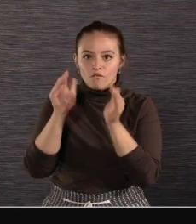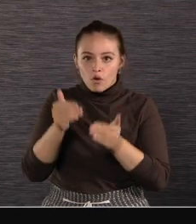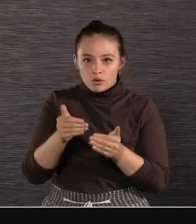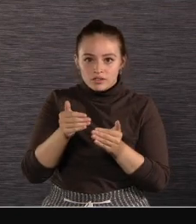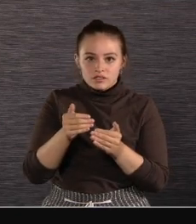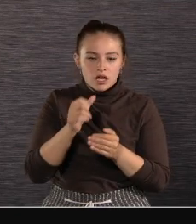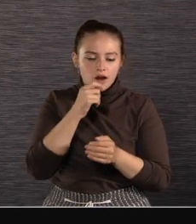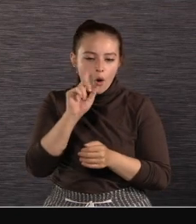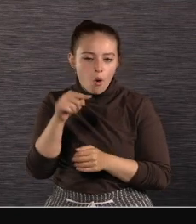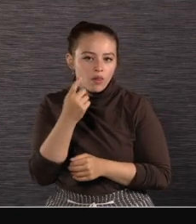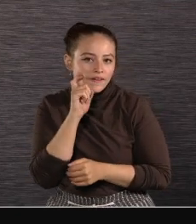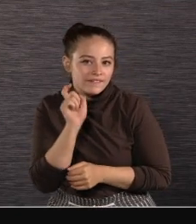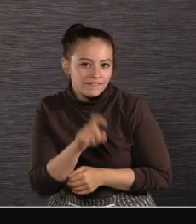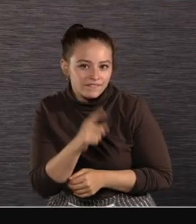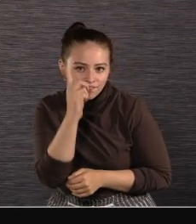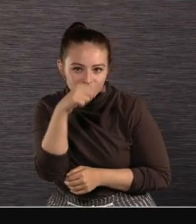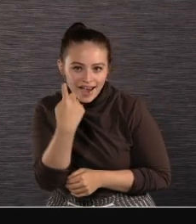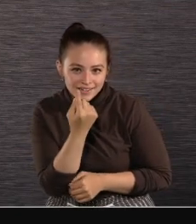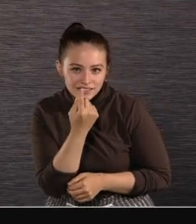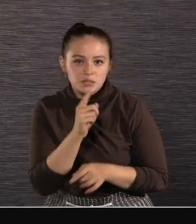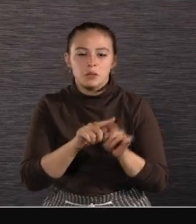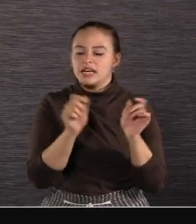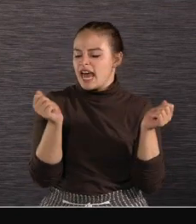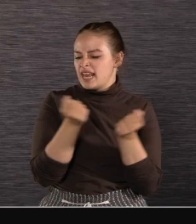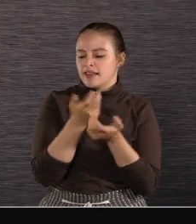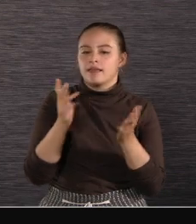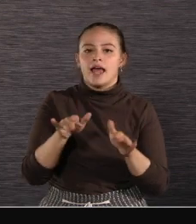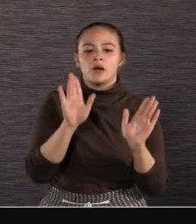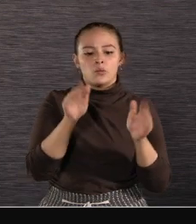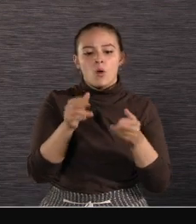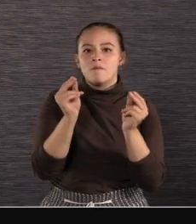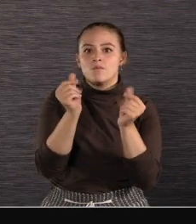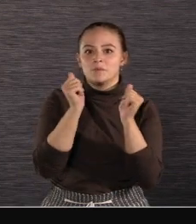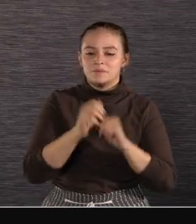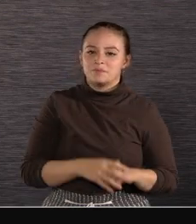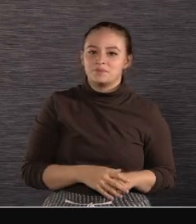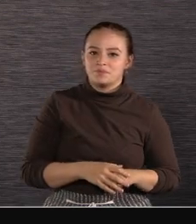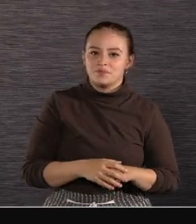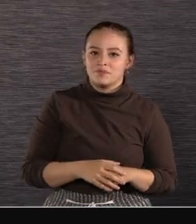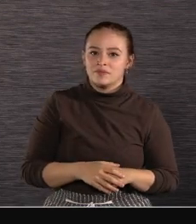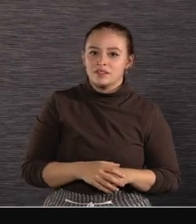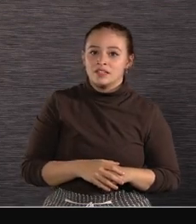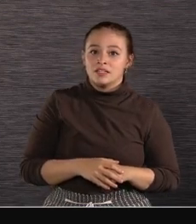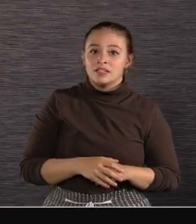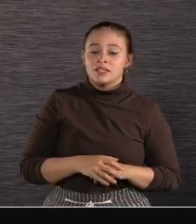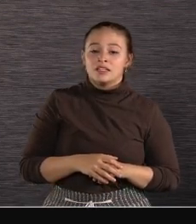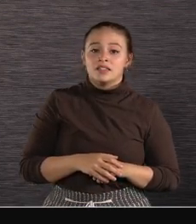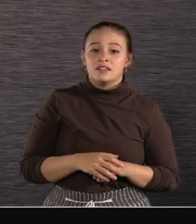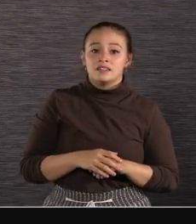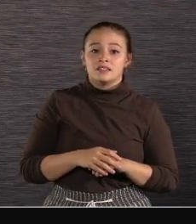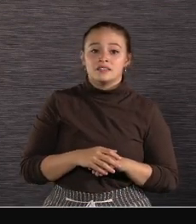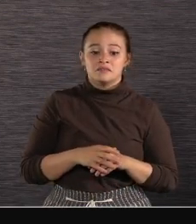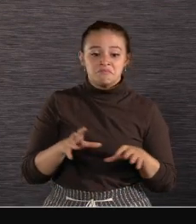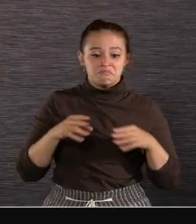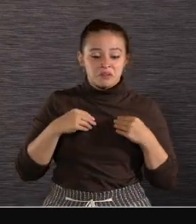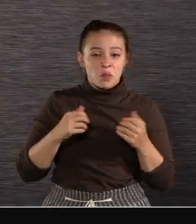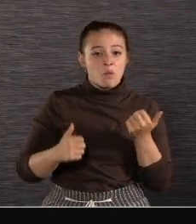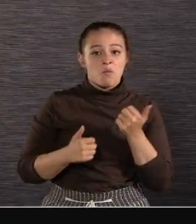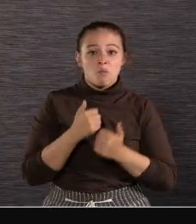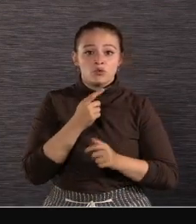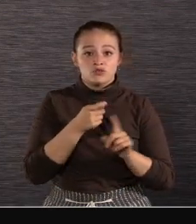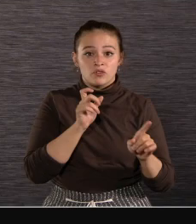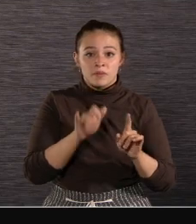fast hybrid autofocus And IAF tracking To get the most from the FX series cameras For live production